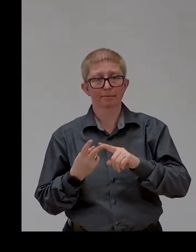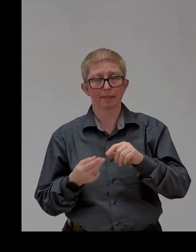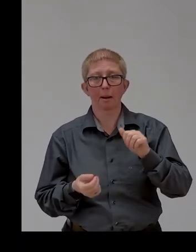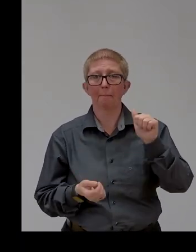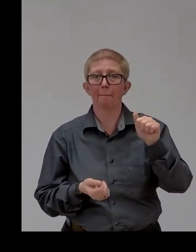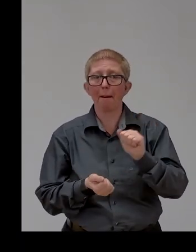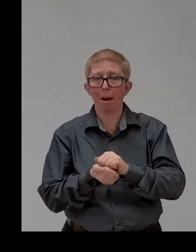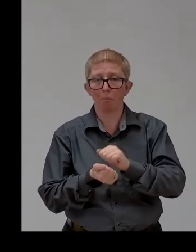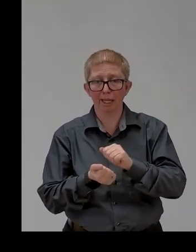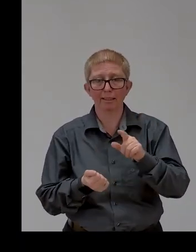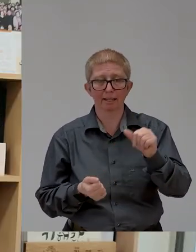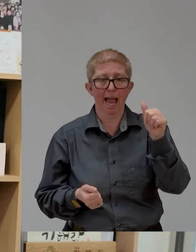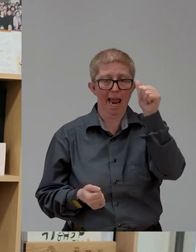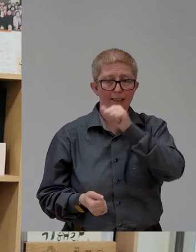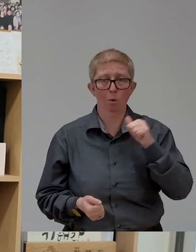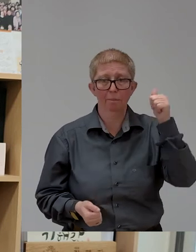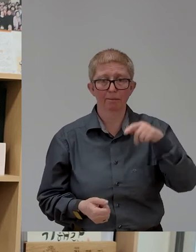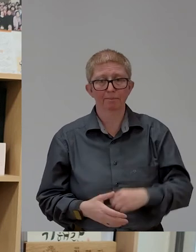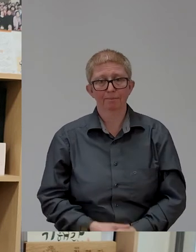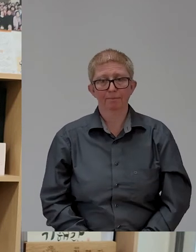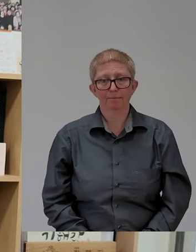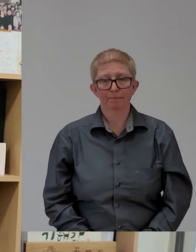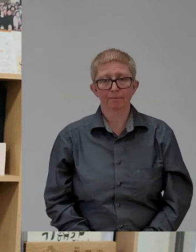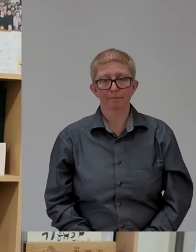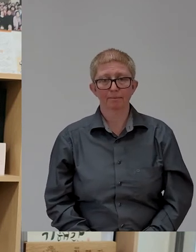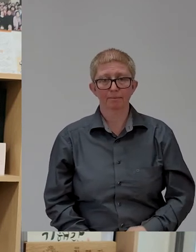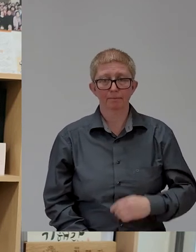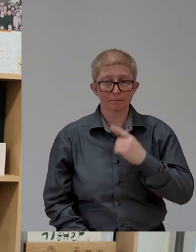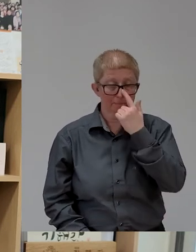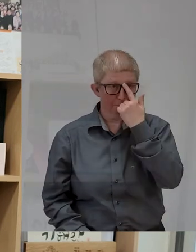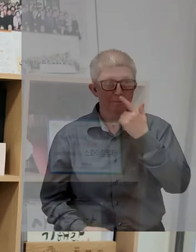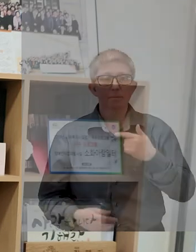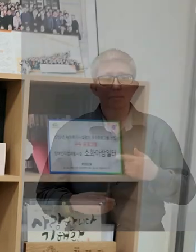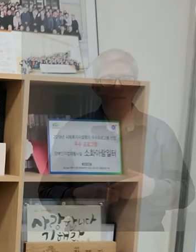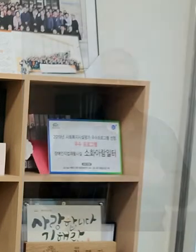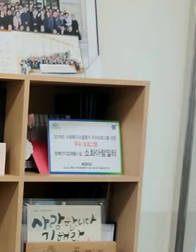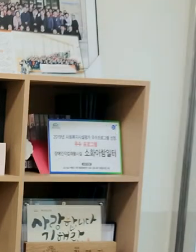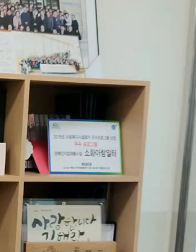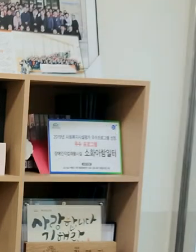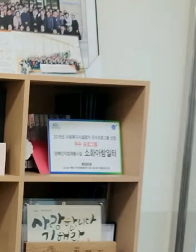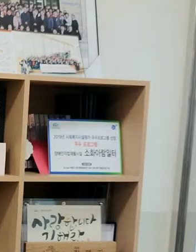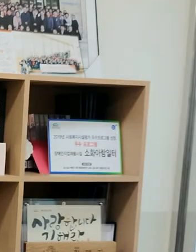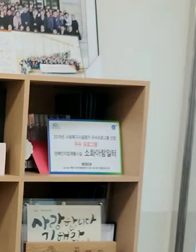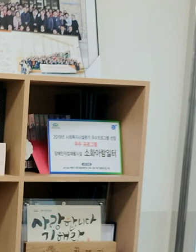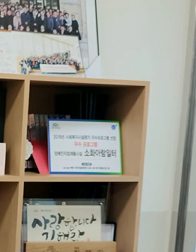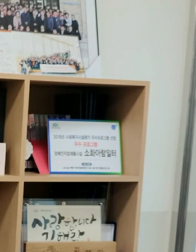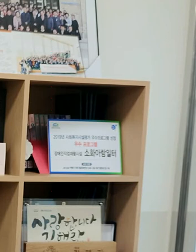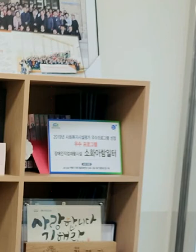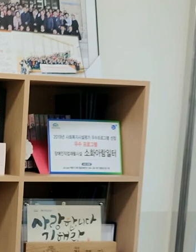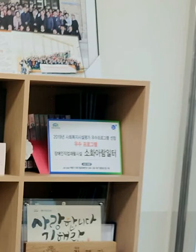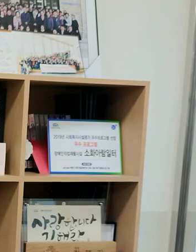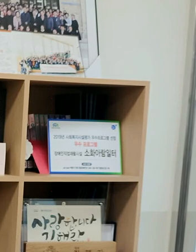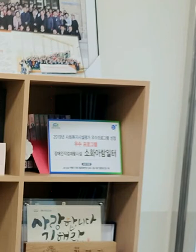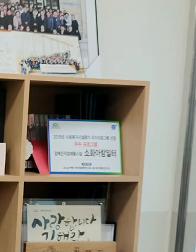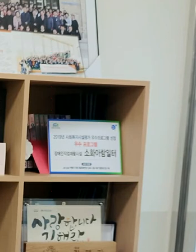Thank you. Thank am Kim Henghlan. I first of the zero project in Korea, and I am very happy to today. very happy to